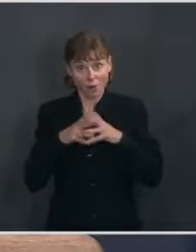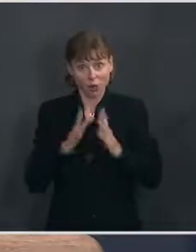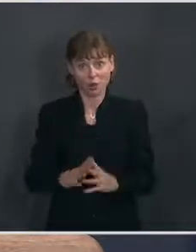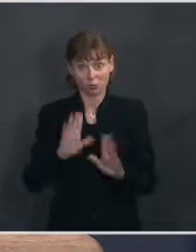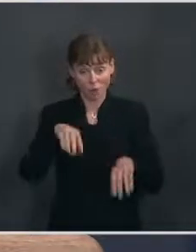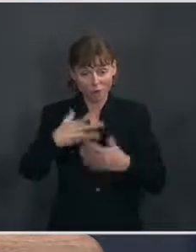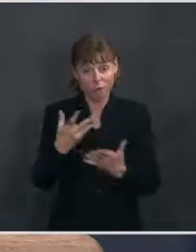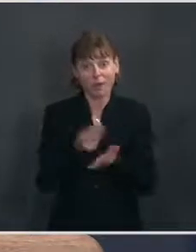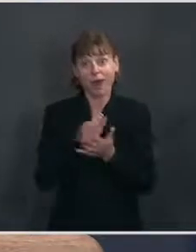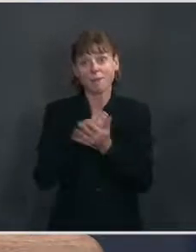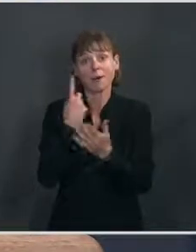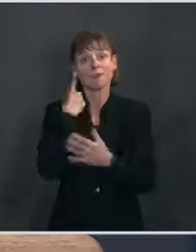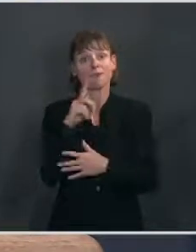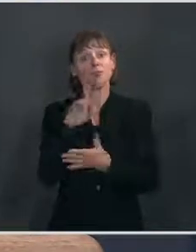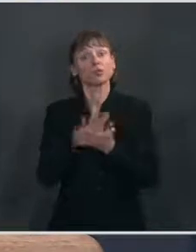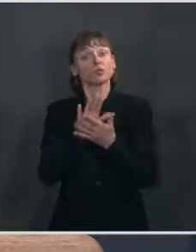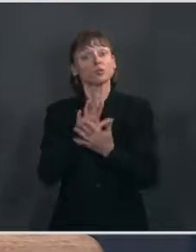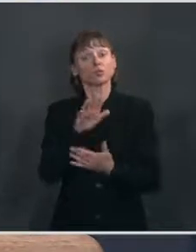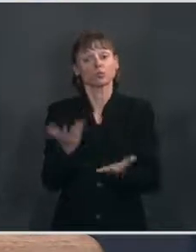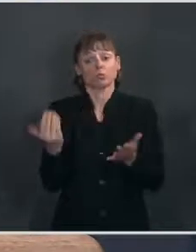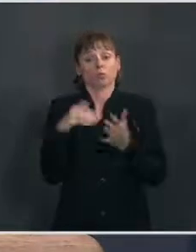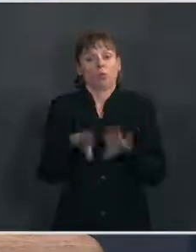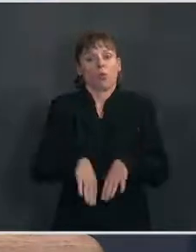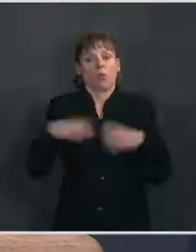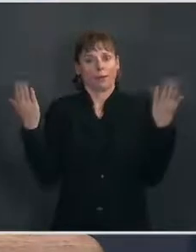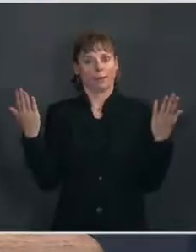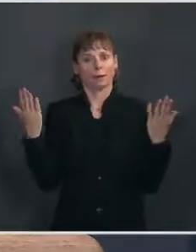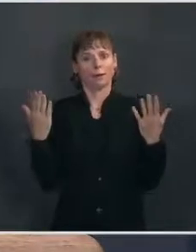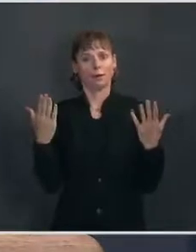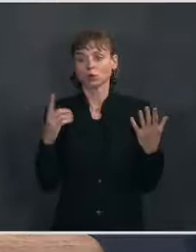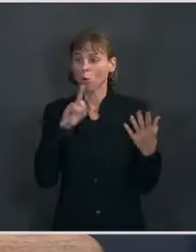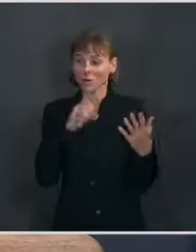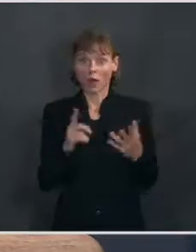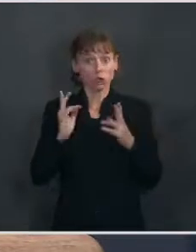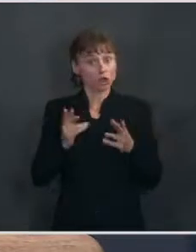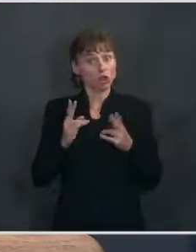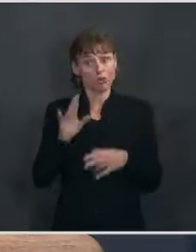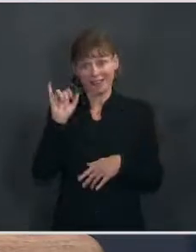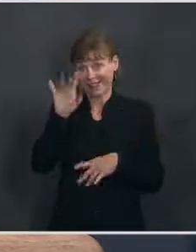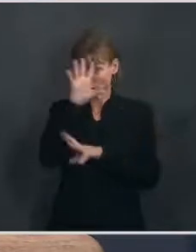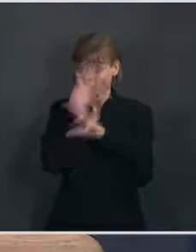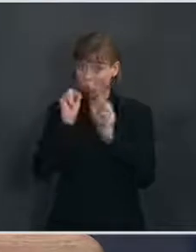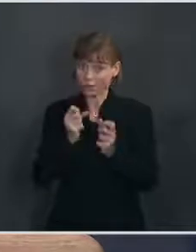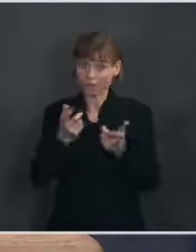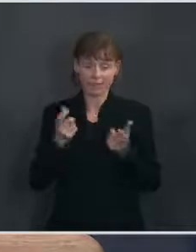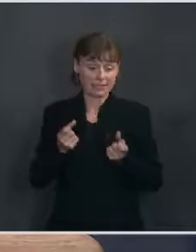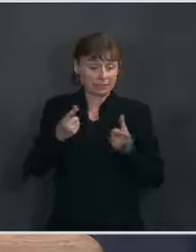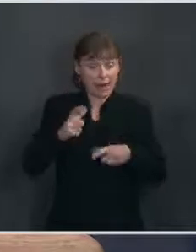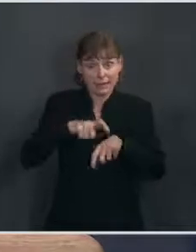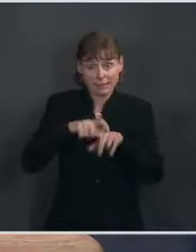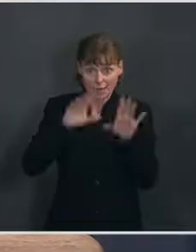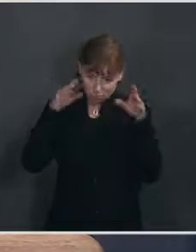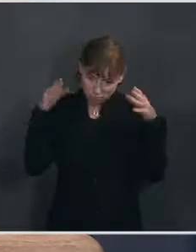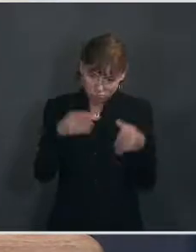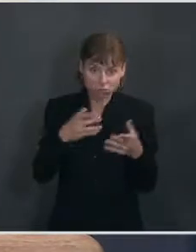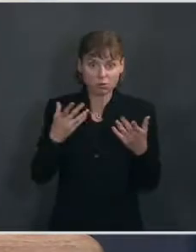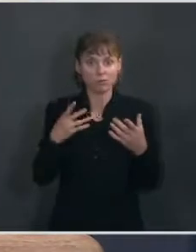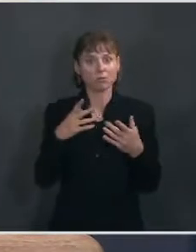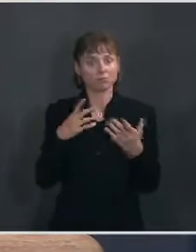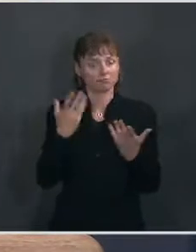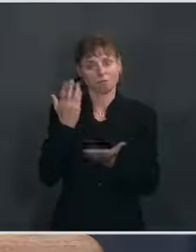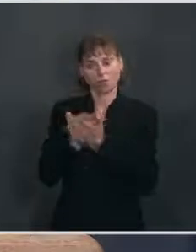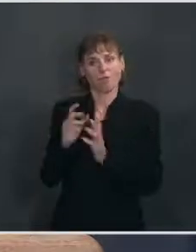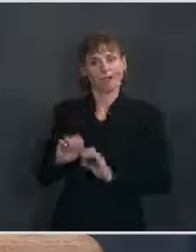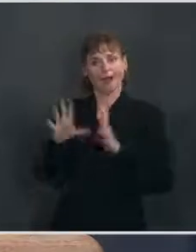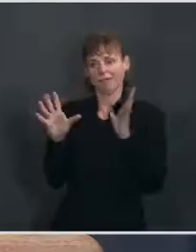preparations needed to reopen. So there is urgency. This is what the President is spending his time on, as evidenced by the meeting later today,